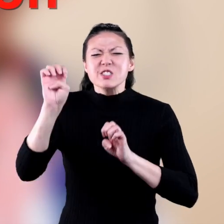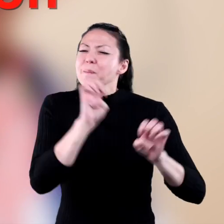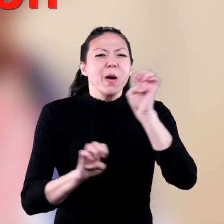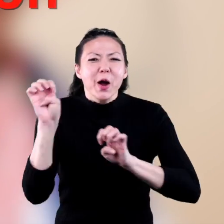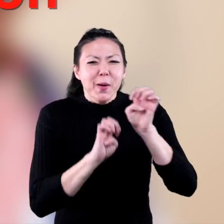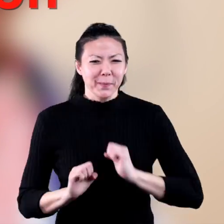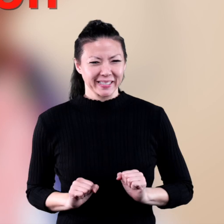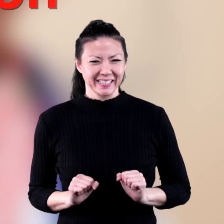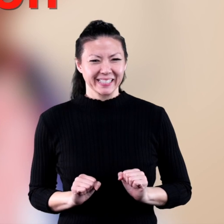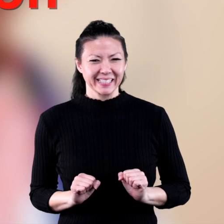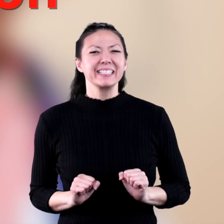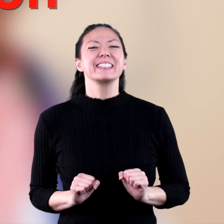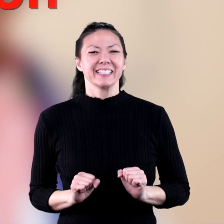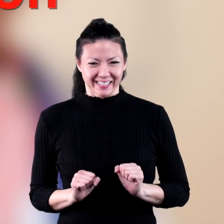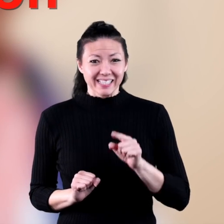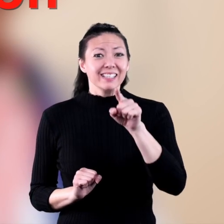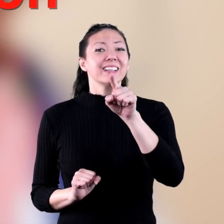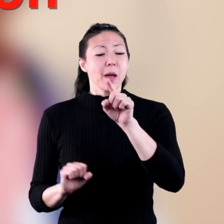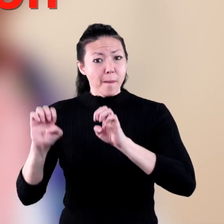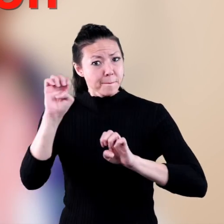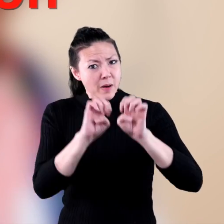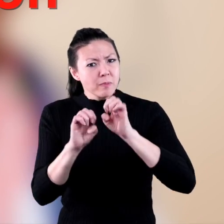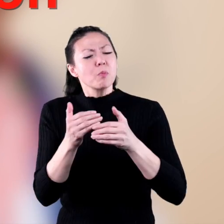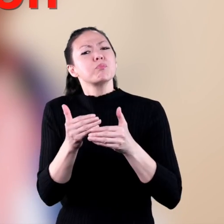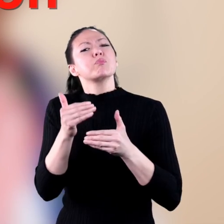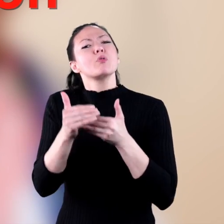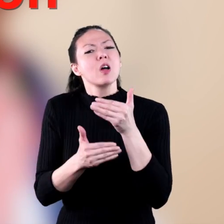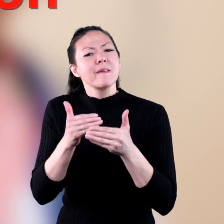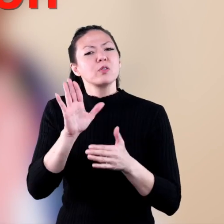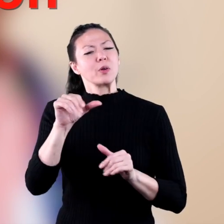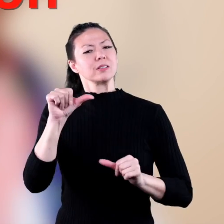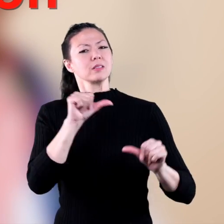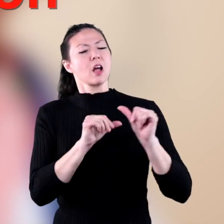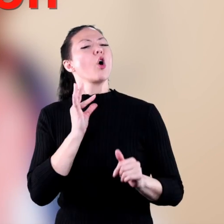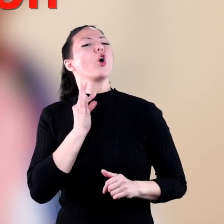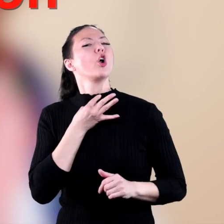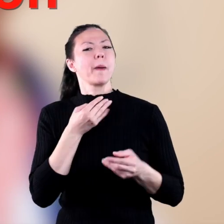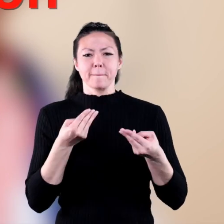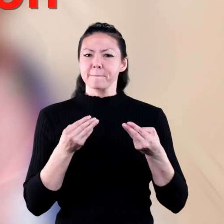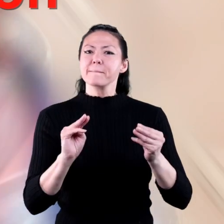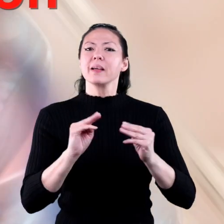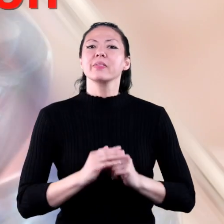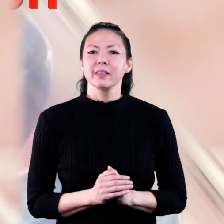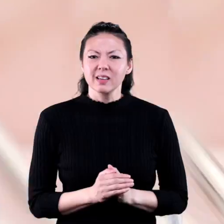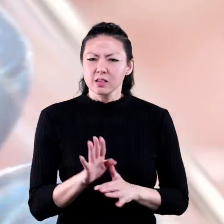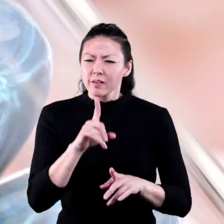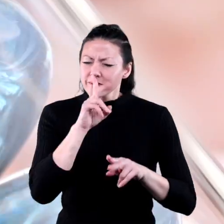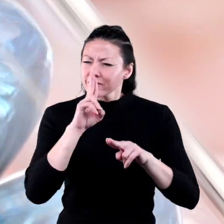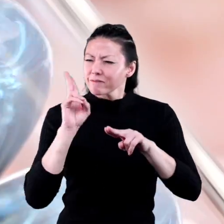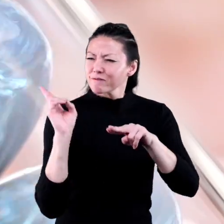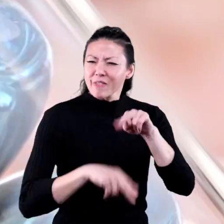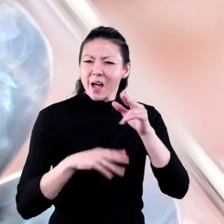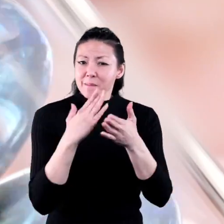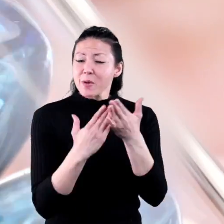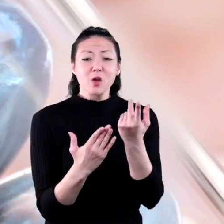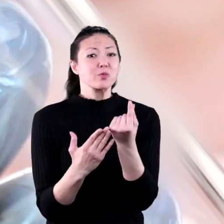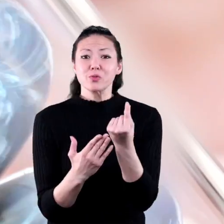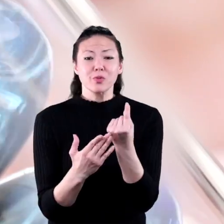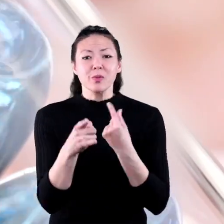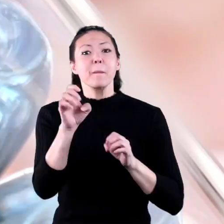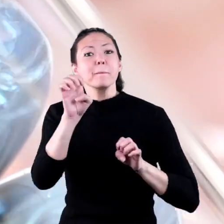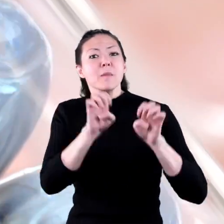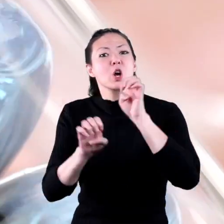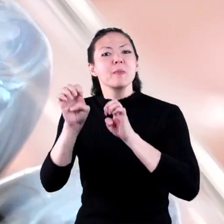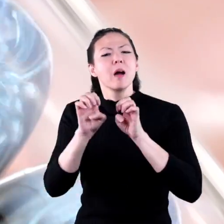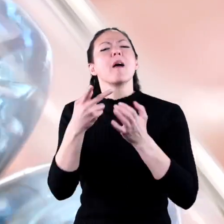Experimentation is the third step in the process of the Scientific Method. This is the fun part. Your experiment may